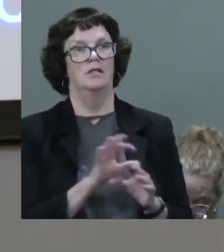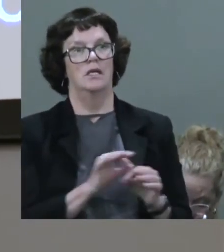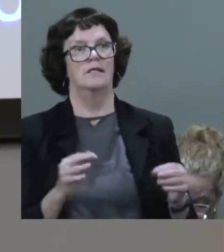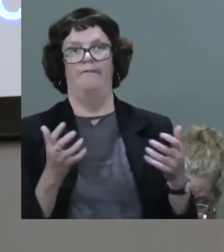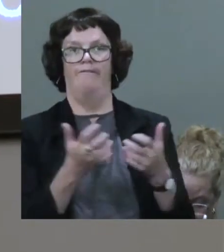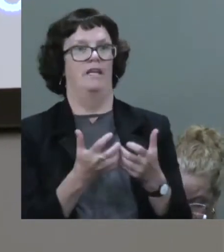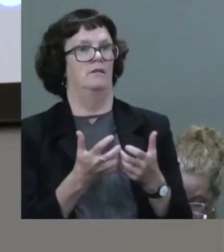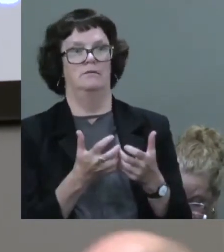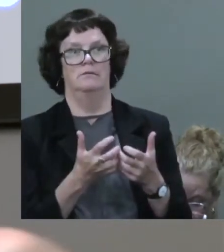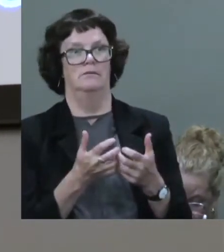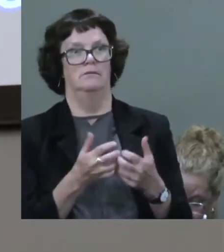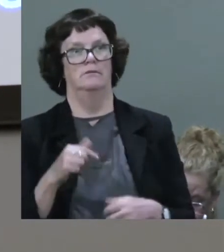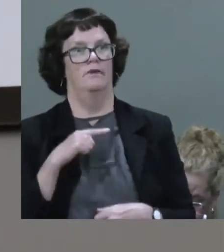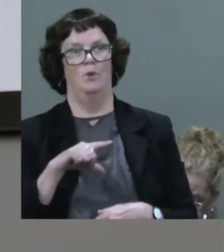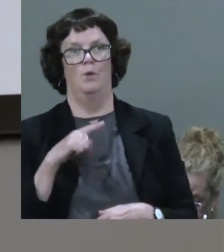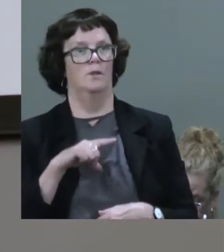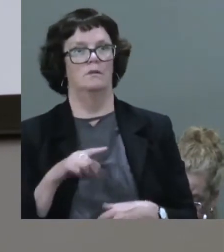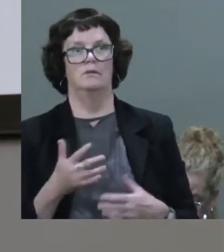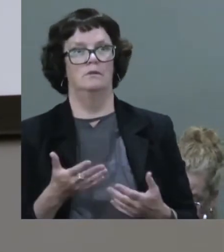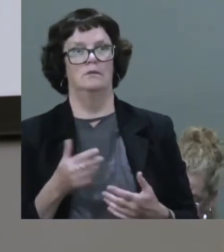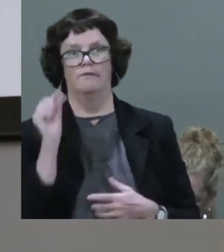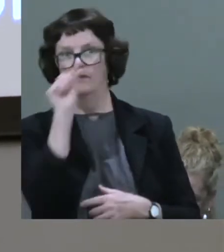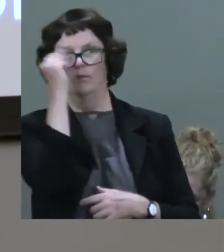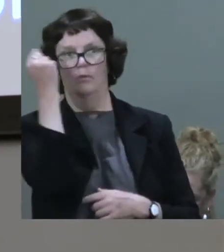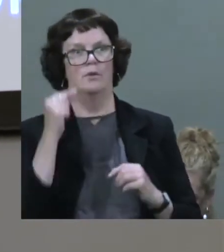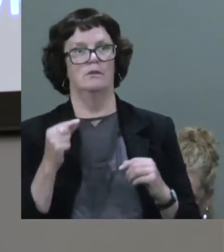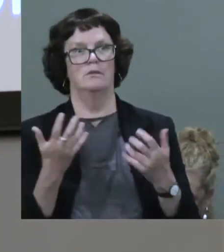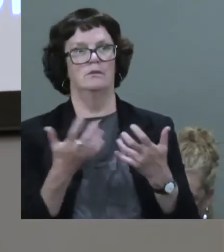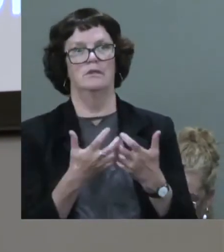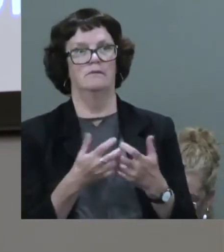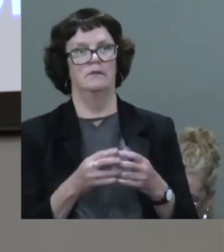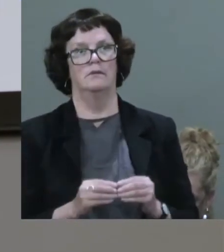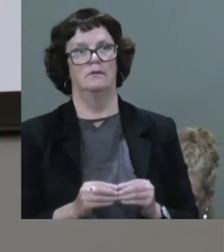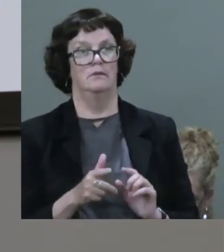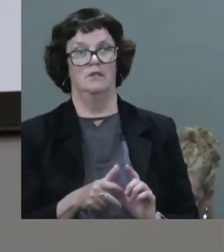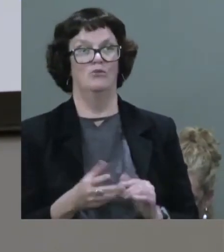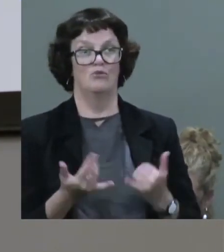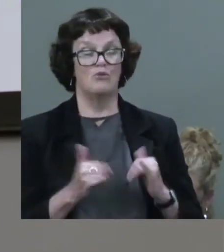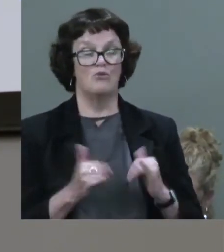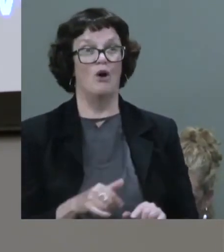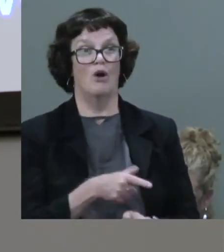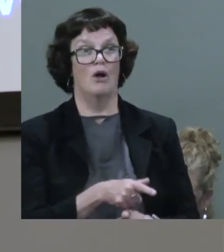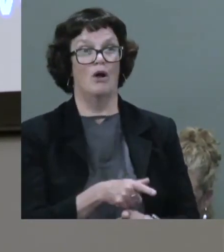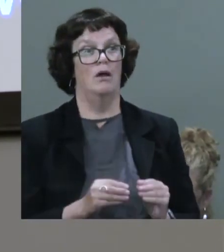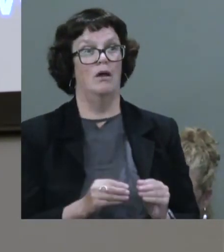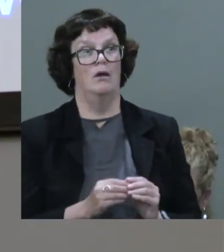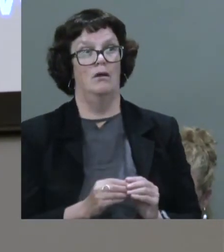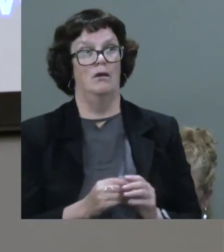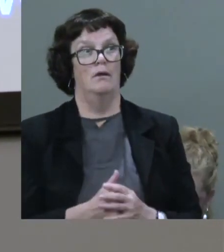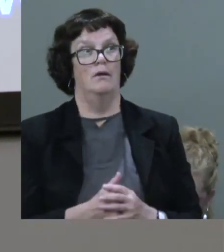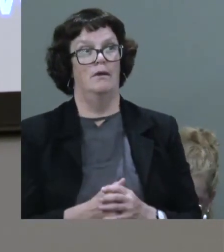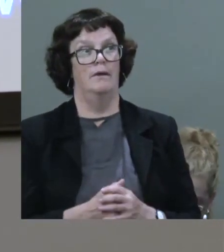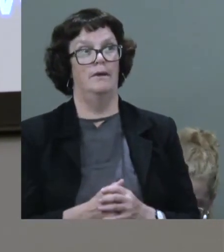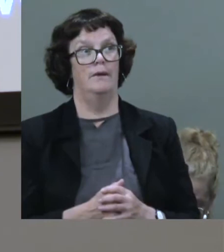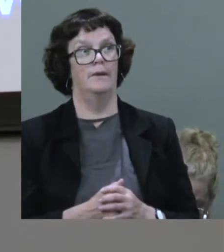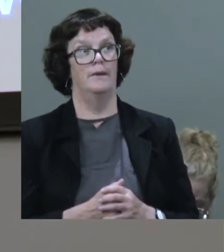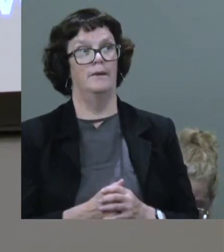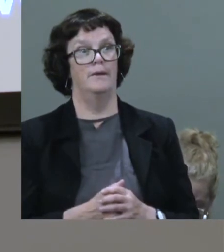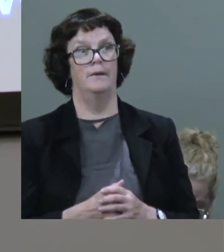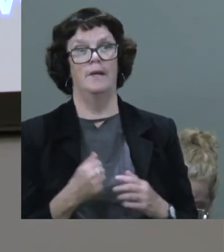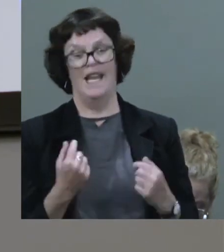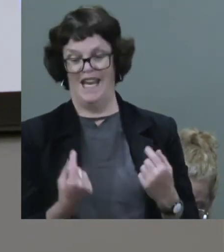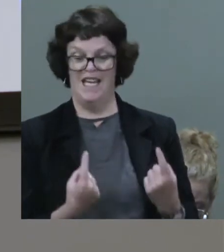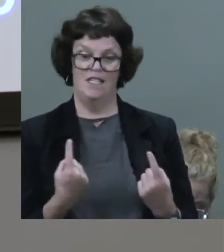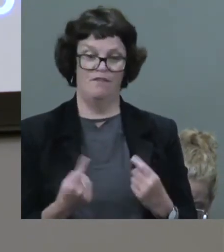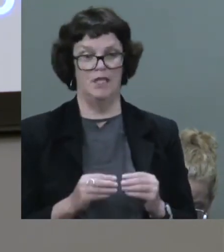It is based on a fundamentally wrong idea, which is that, you know, individual acts